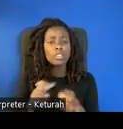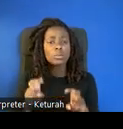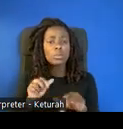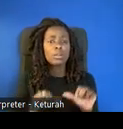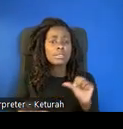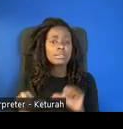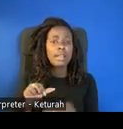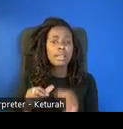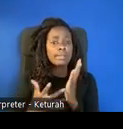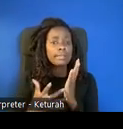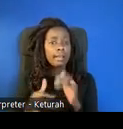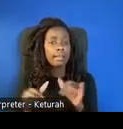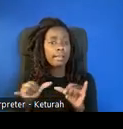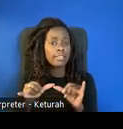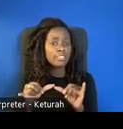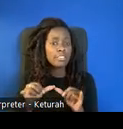We keep going.